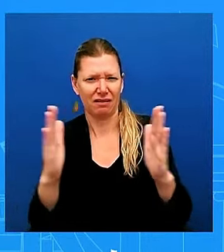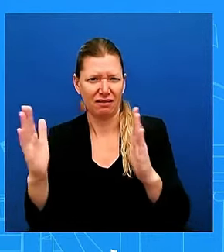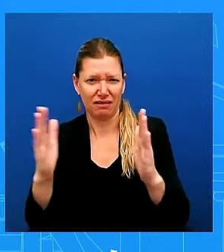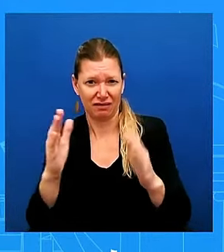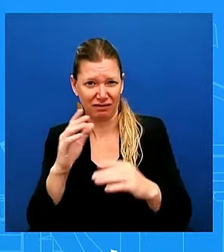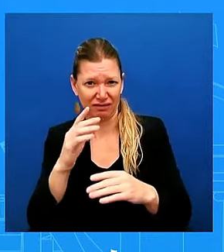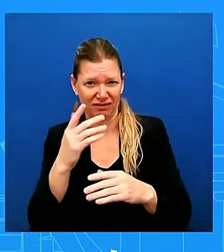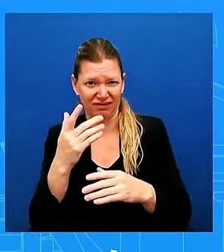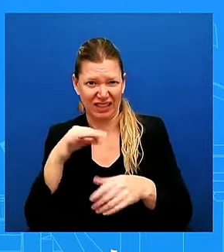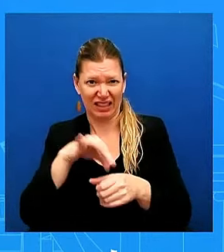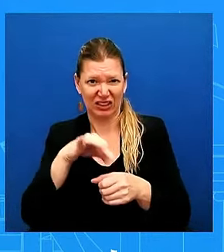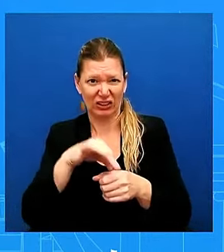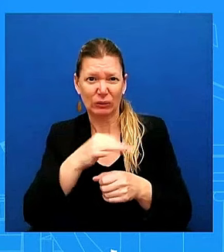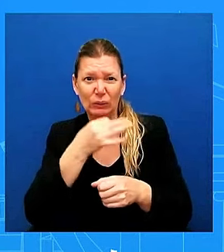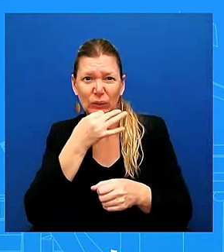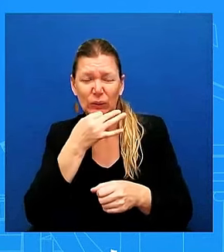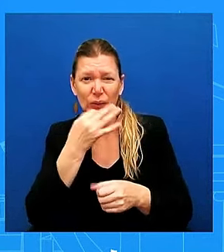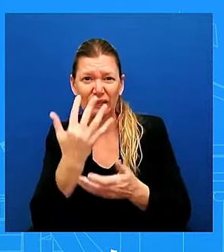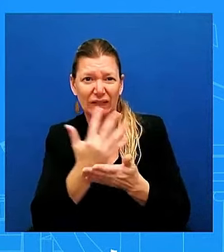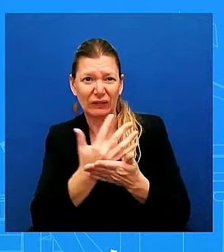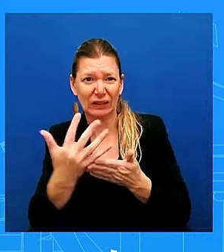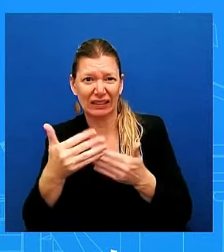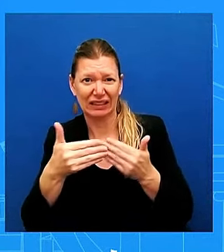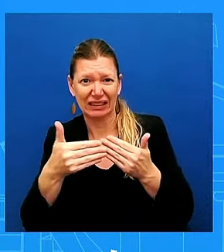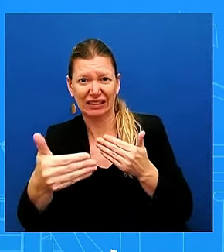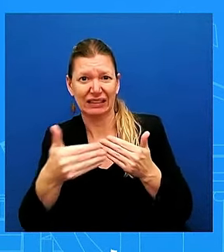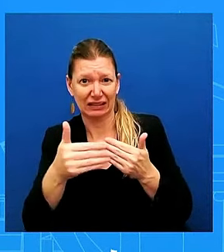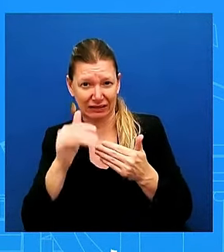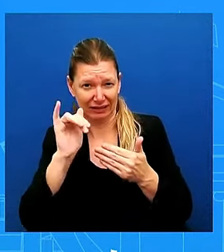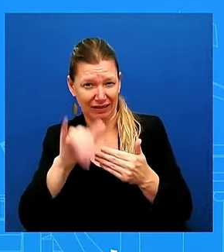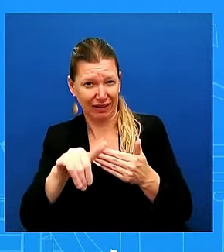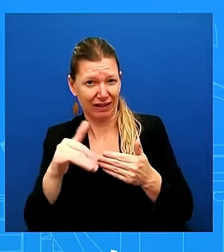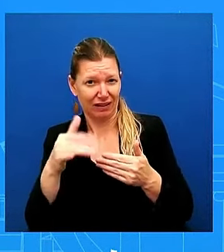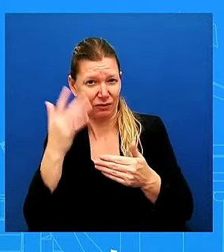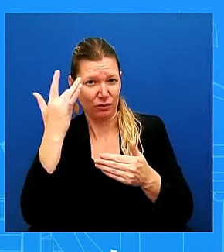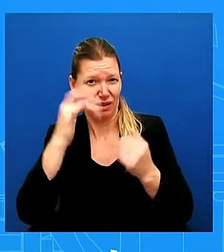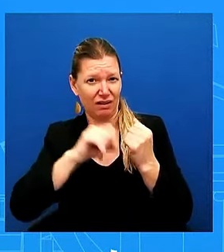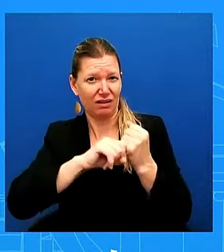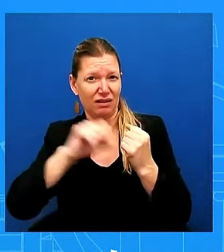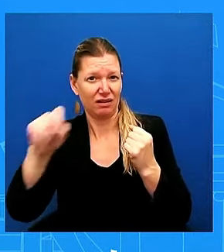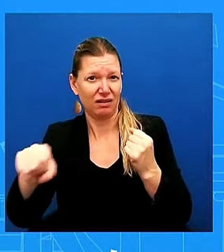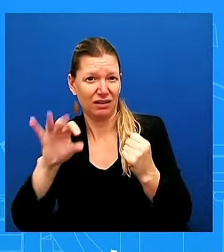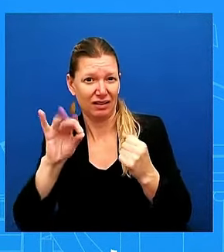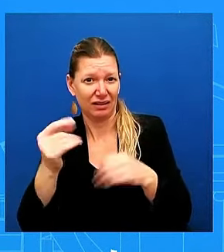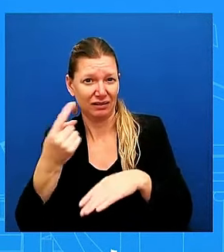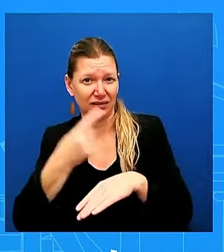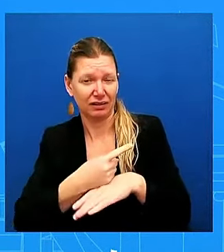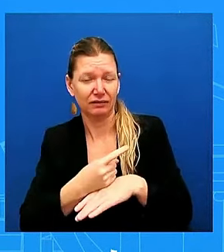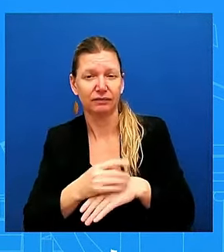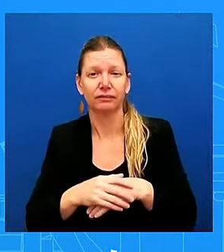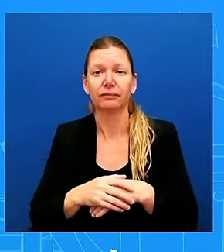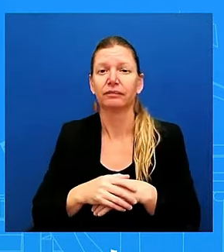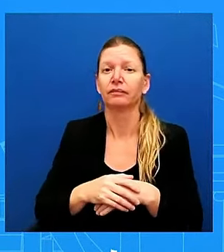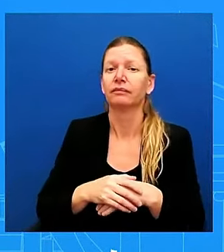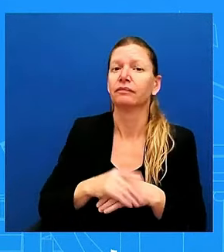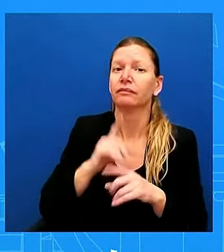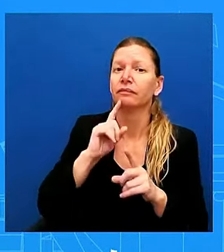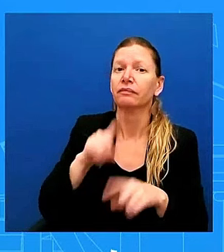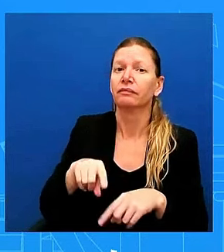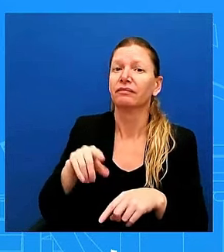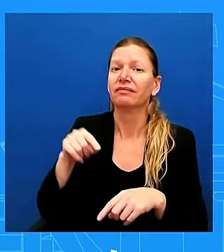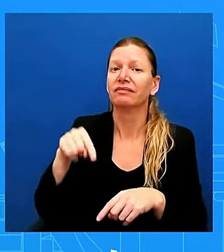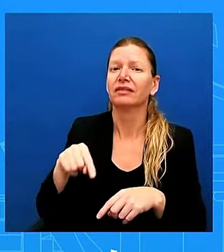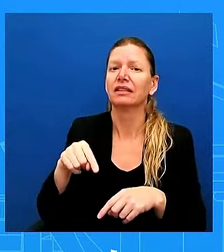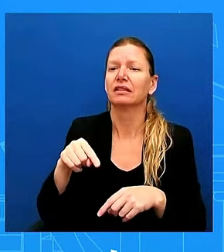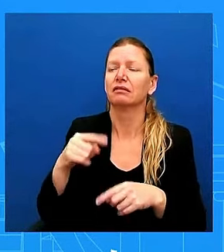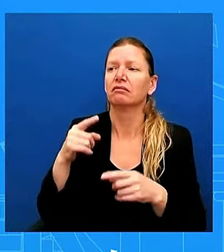do for workers. Many of those workers put their lives at risk during the pandemic. Uh, we have always said collective bargaining, uh,